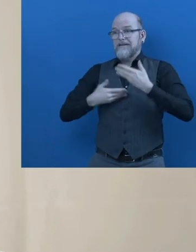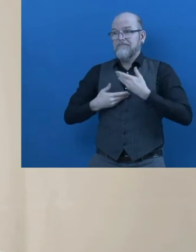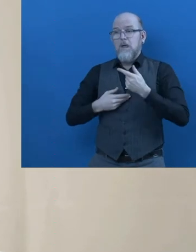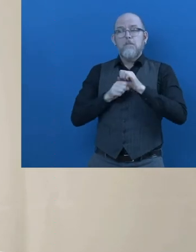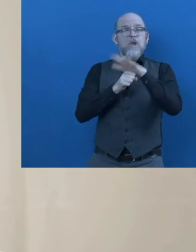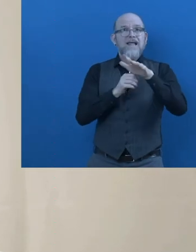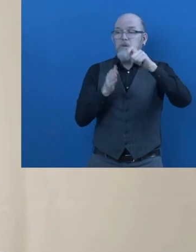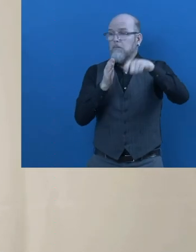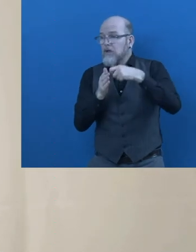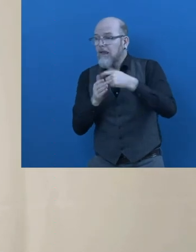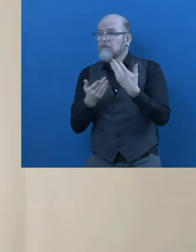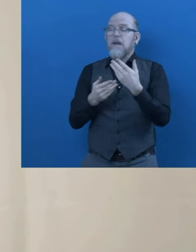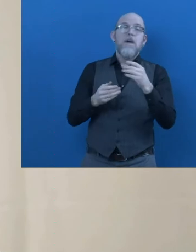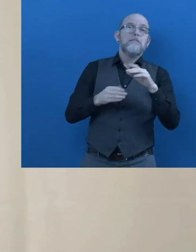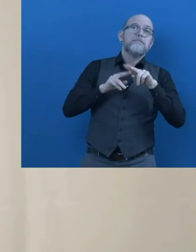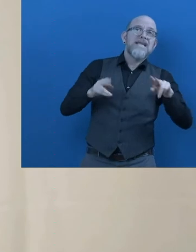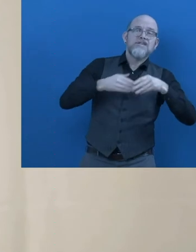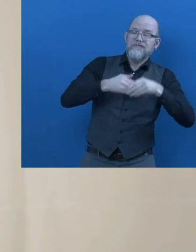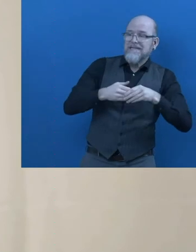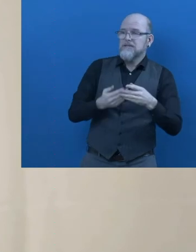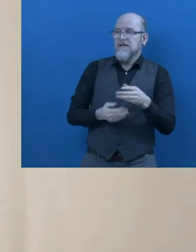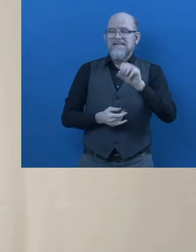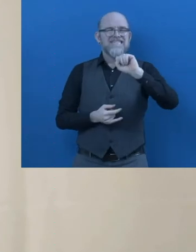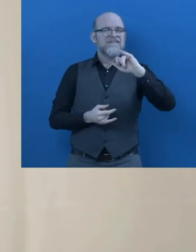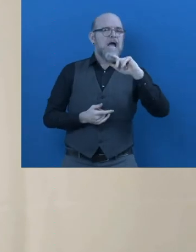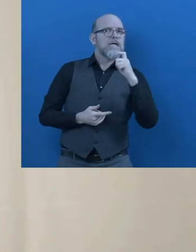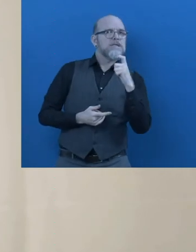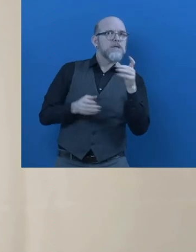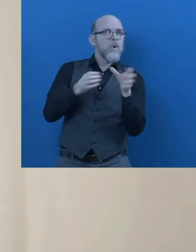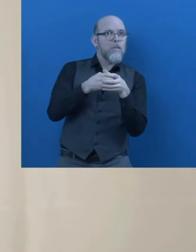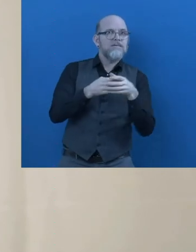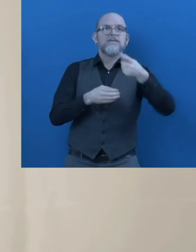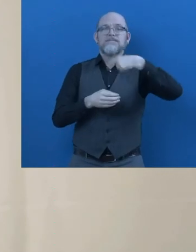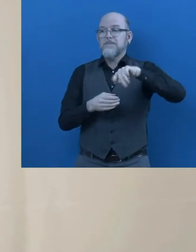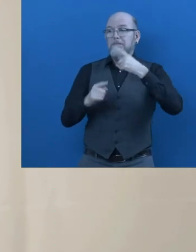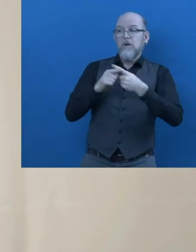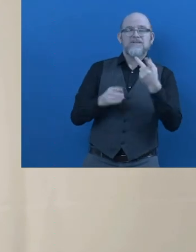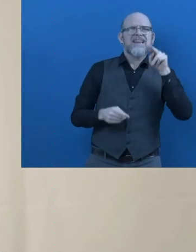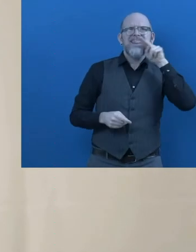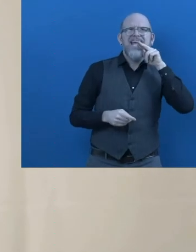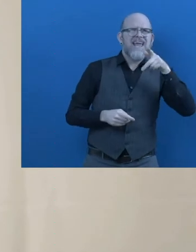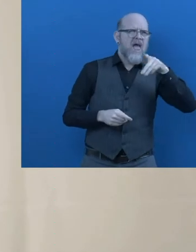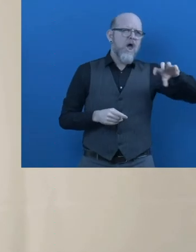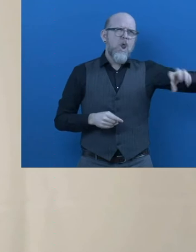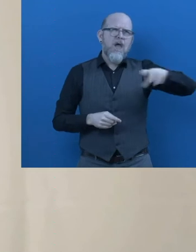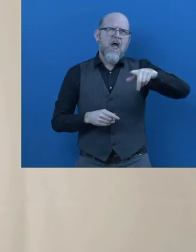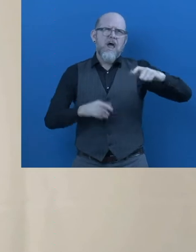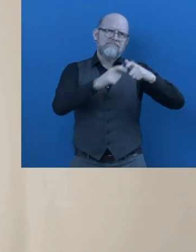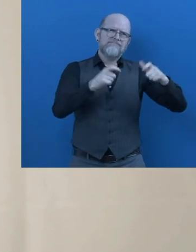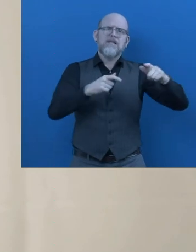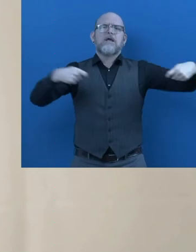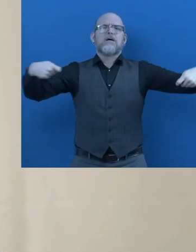We have obtained grants from organizations such as the Poly Nation Projects, Peace First,